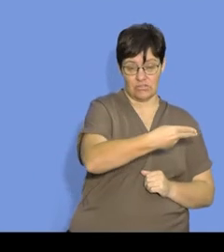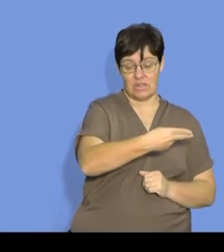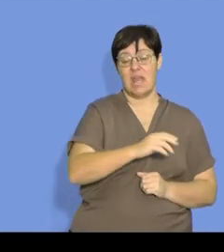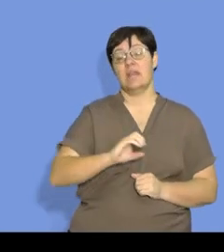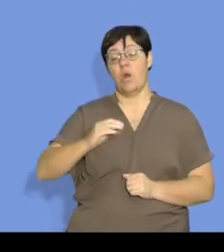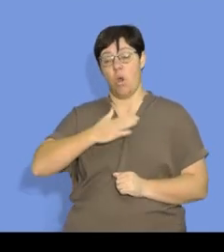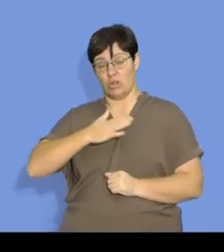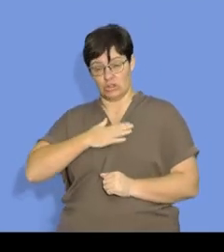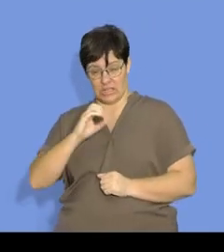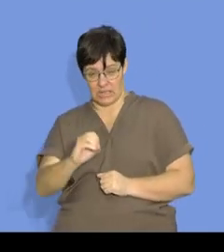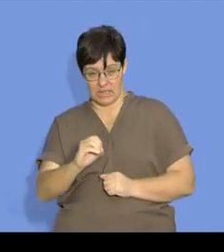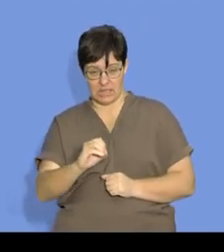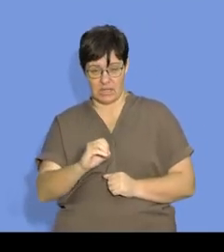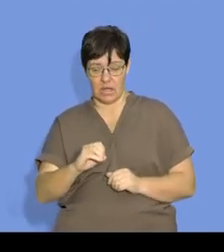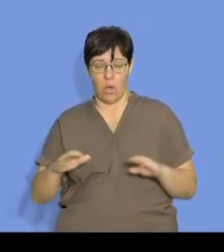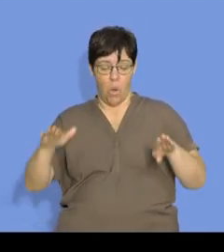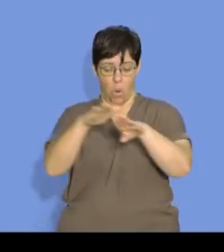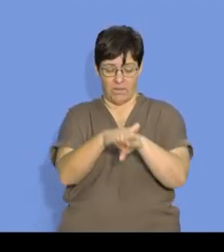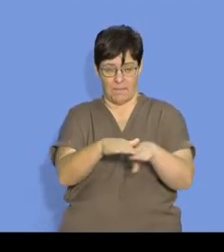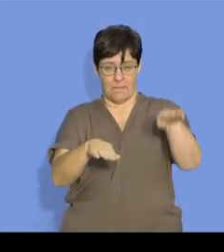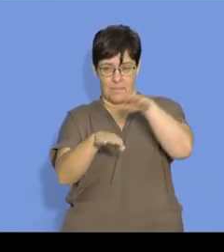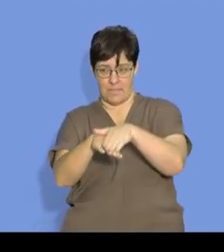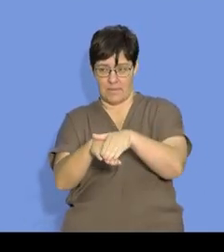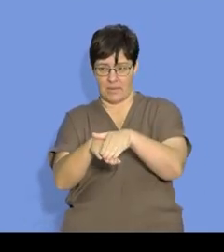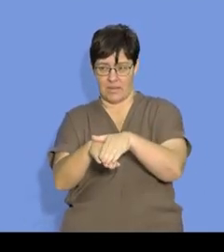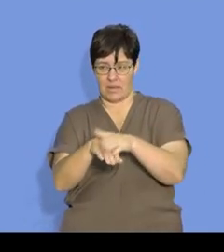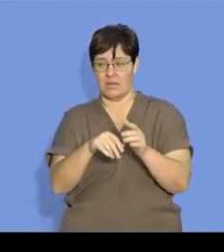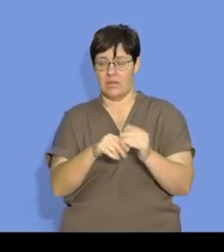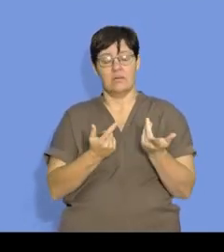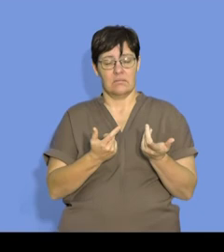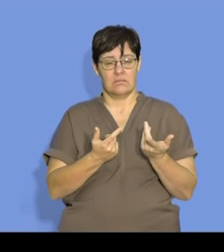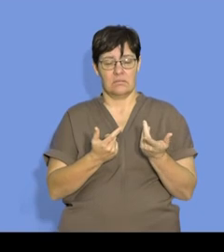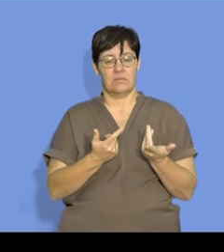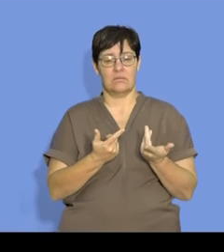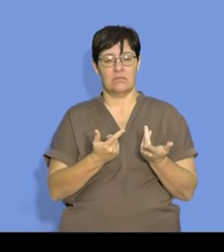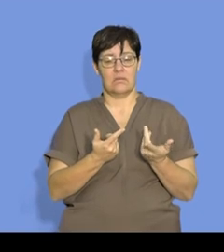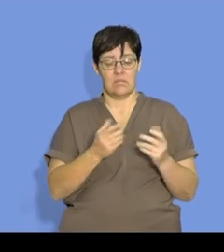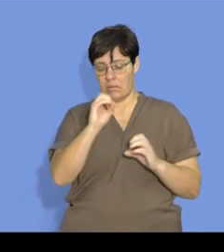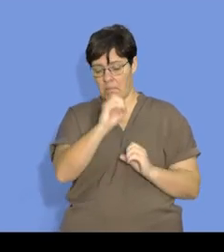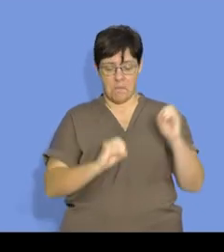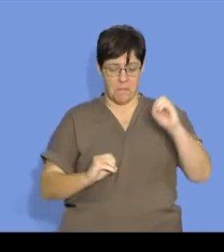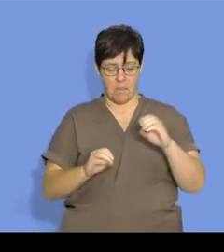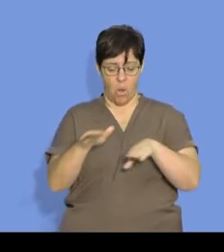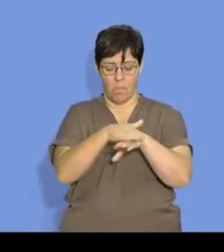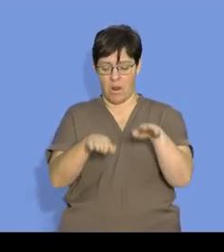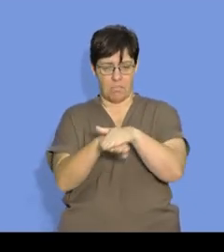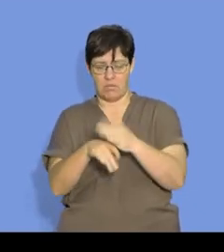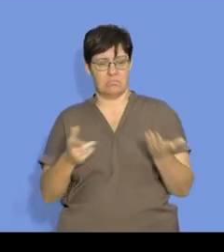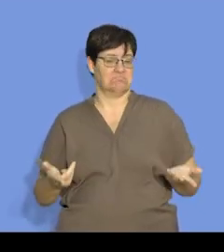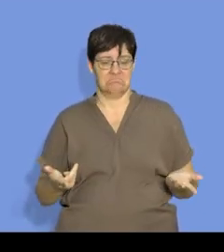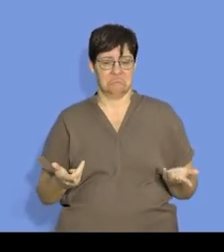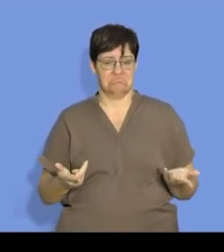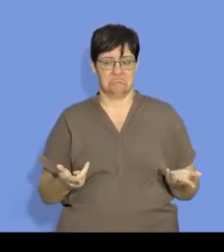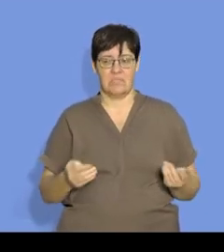and oxygen is now overlapping and your unpaired electrons overlap